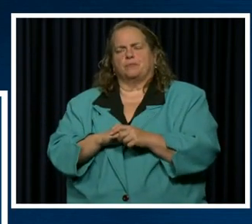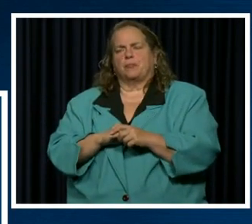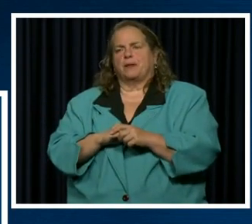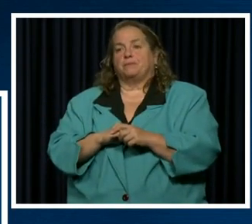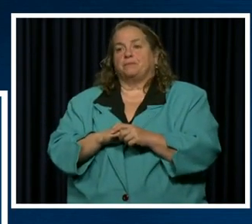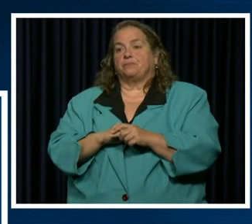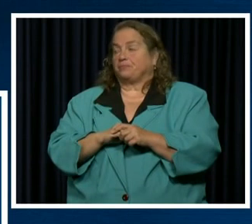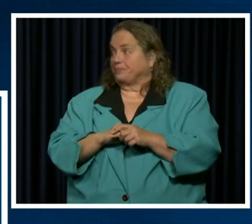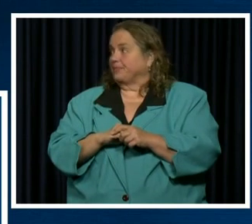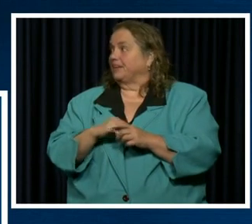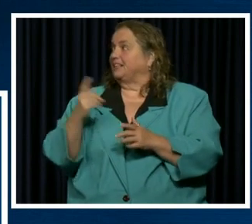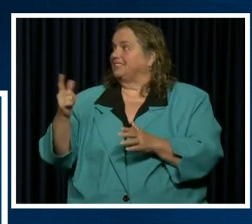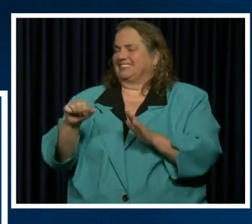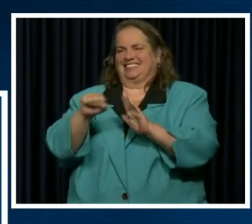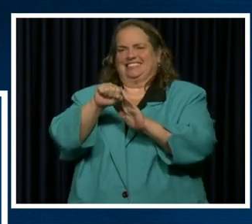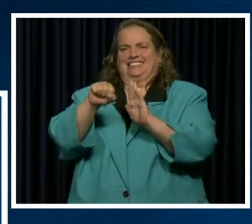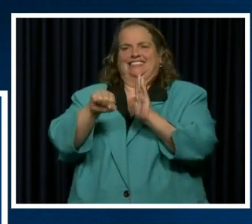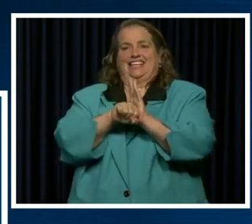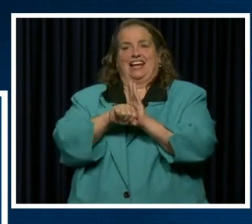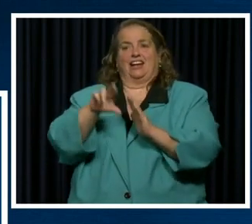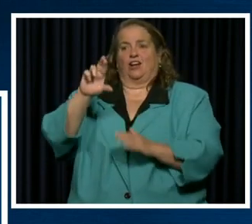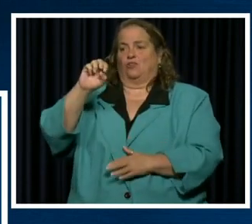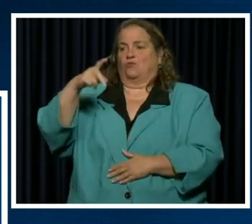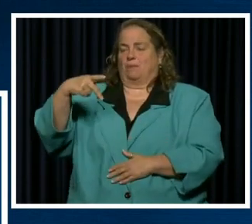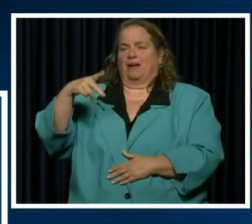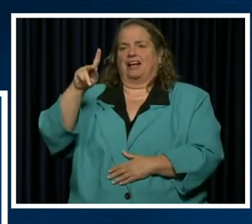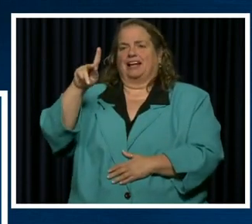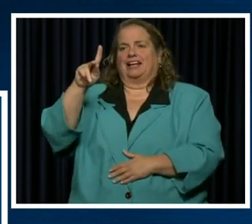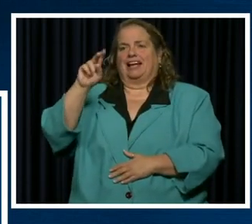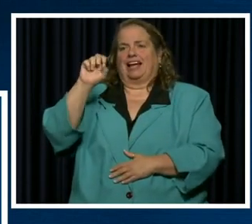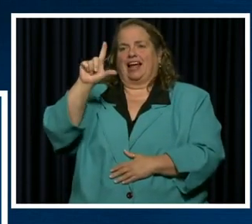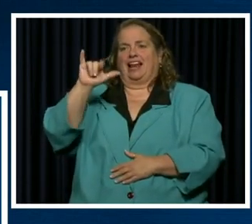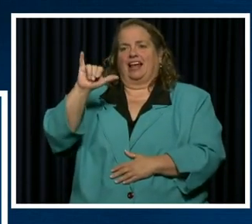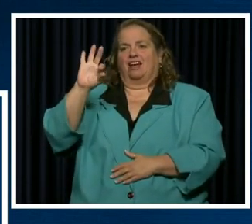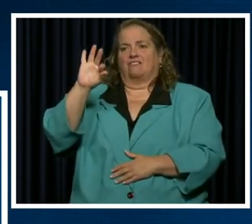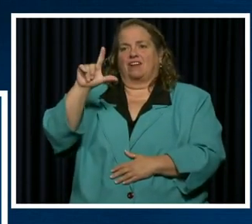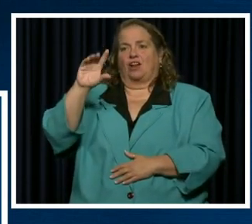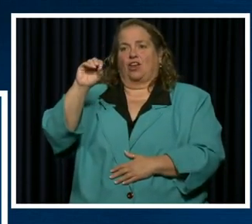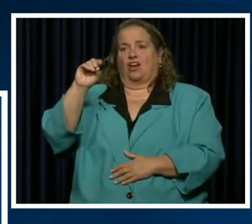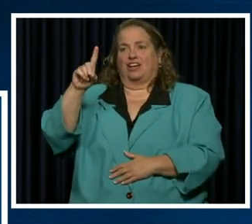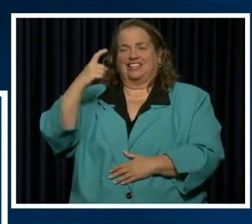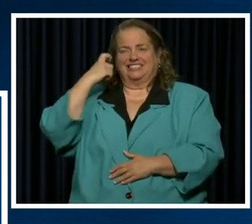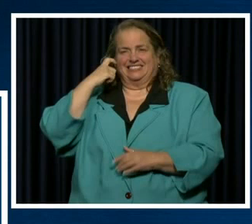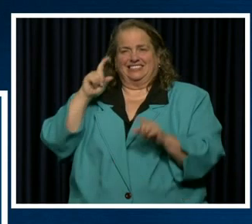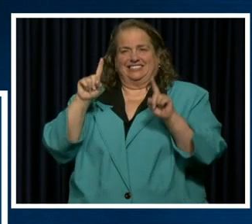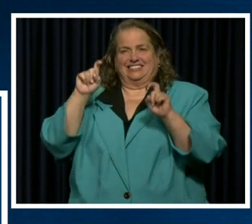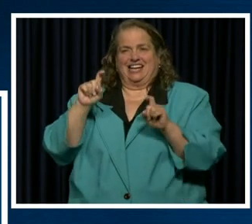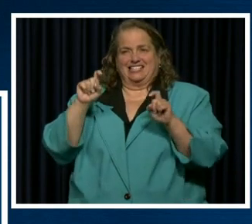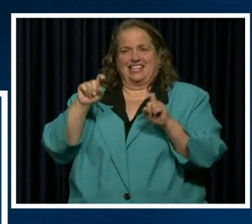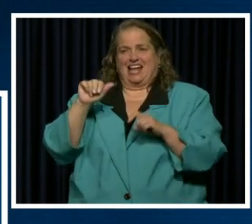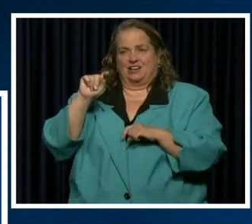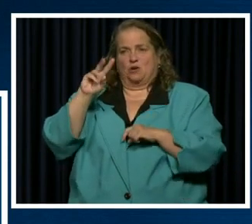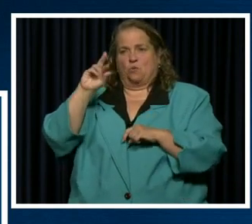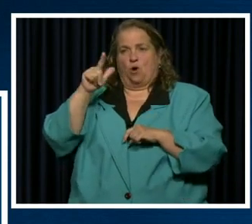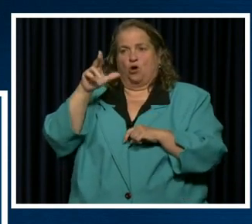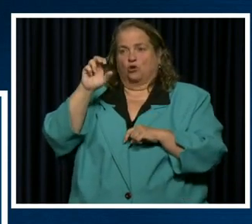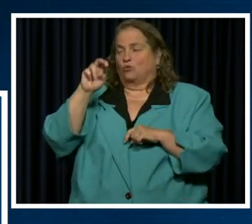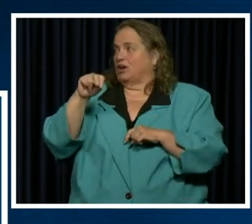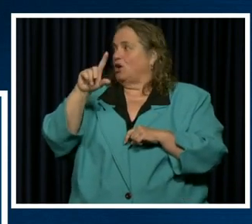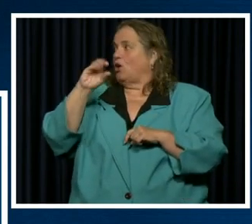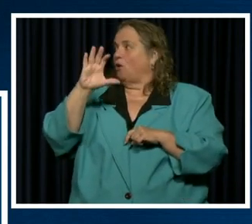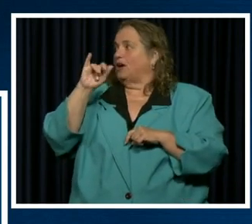All right, this is state representative Kelly flood who has just gotten tested at the Walgreens location